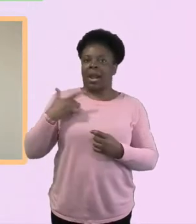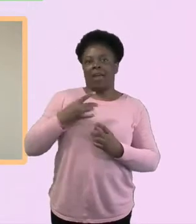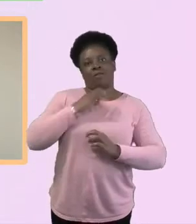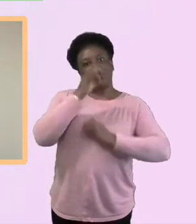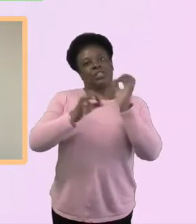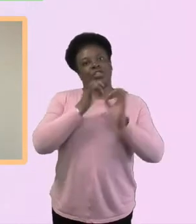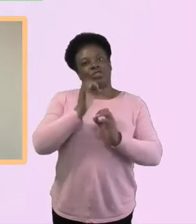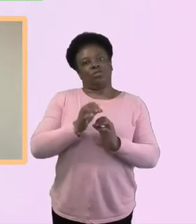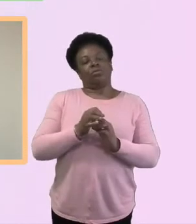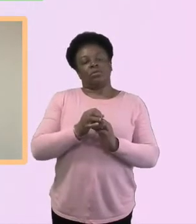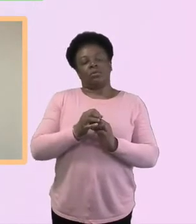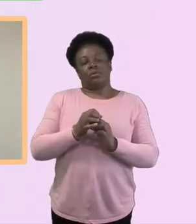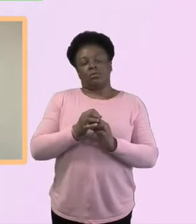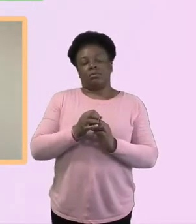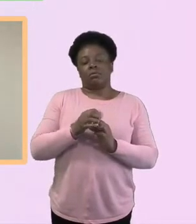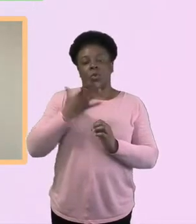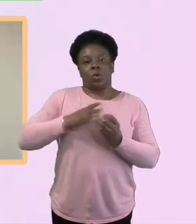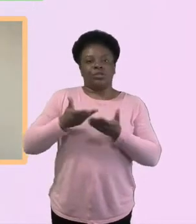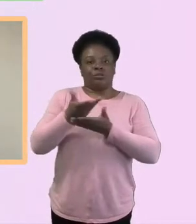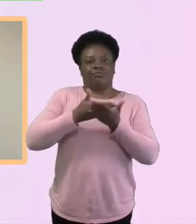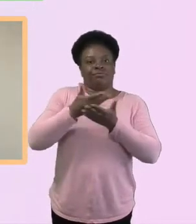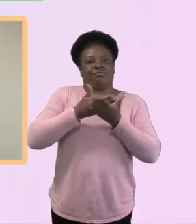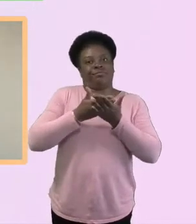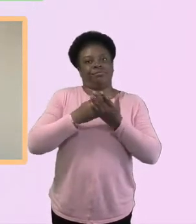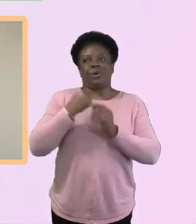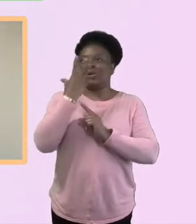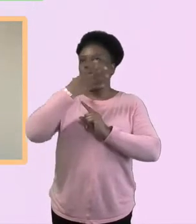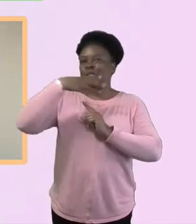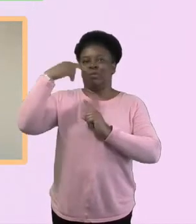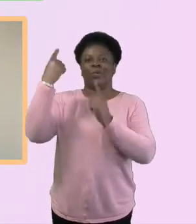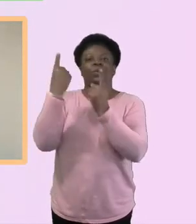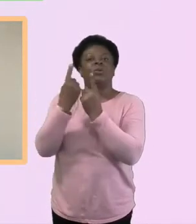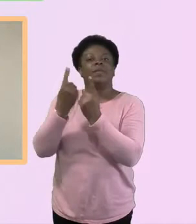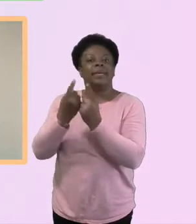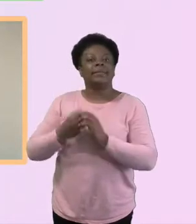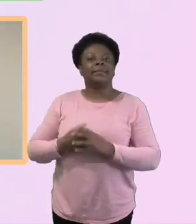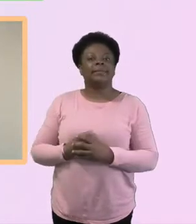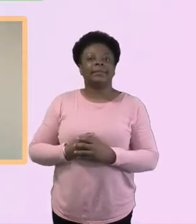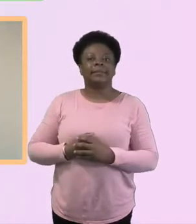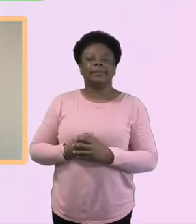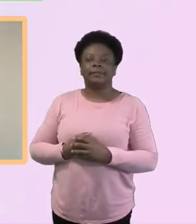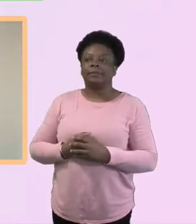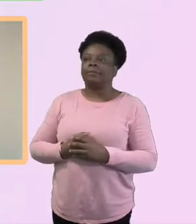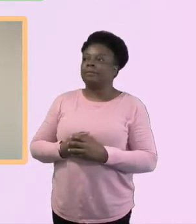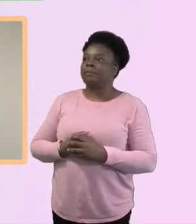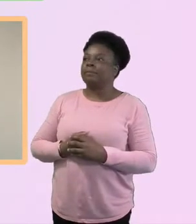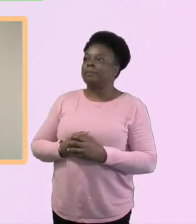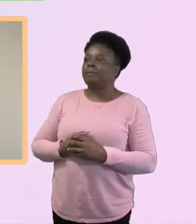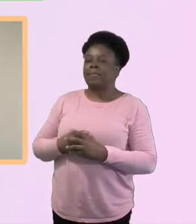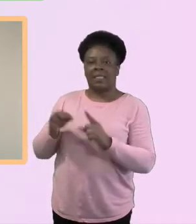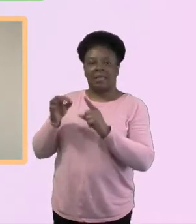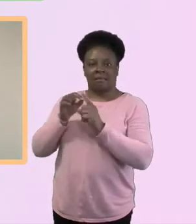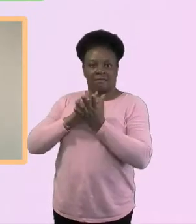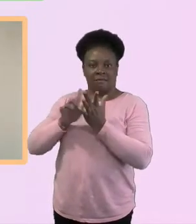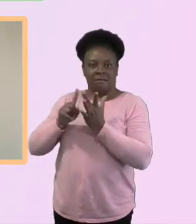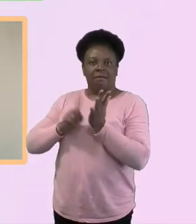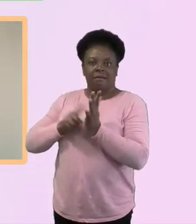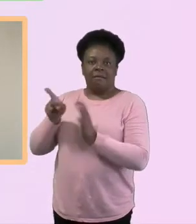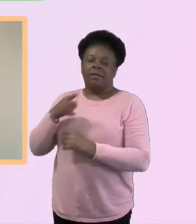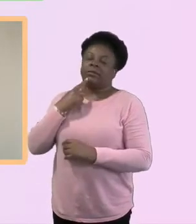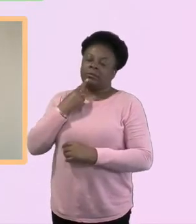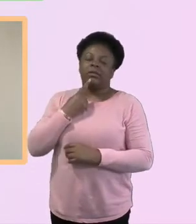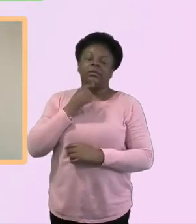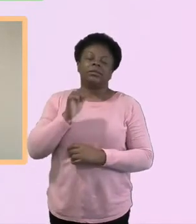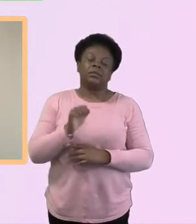think there's certainly evidence of spiritual hunger in Noel West as well, without any shadow of a doubt. But I think